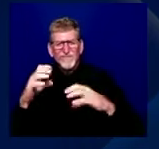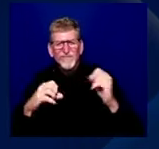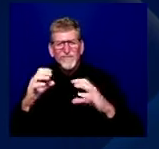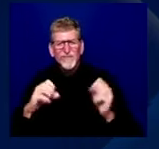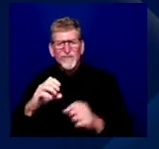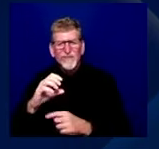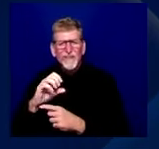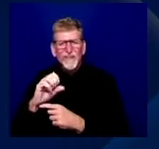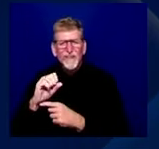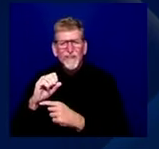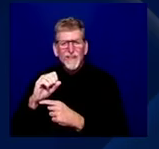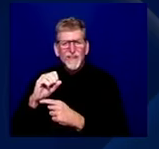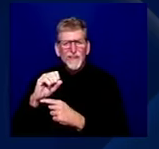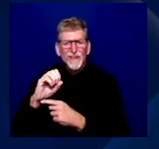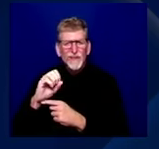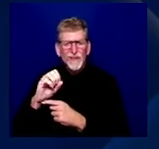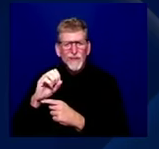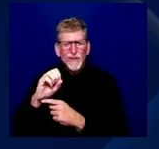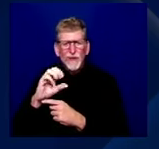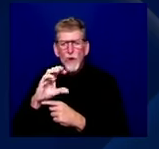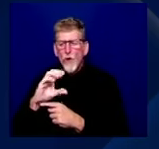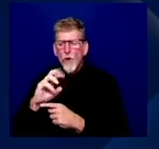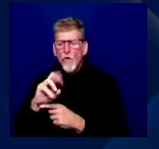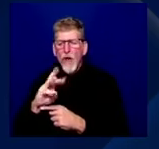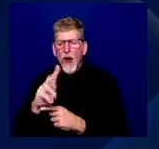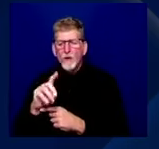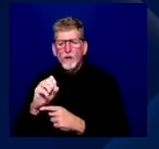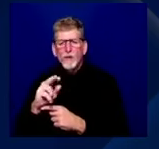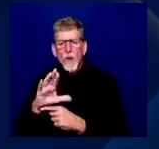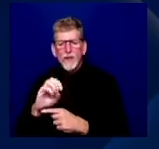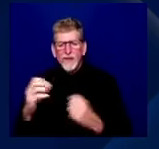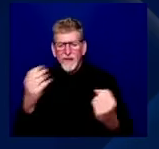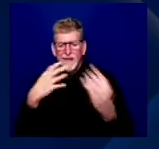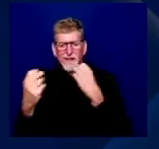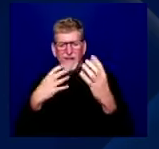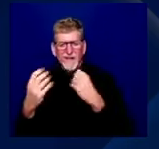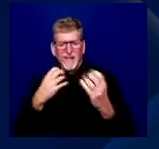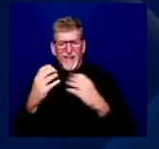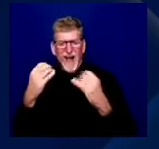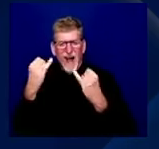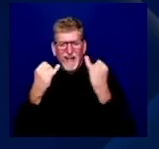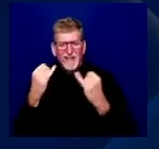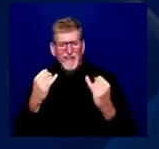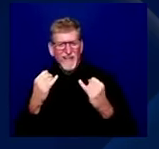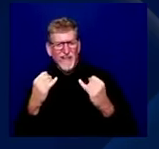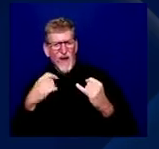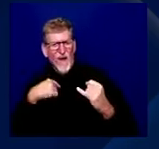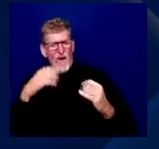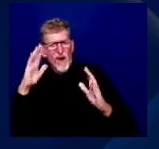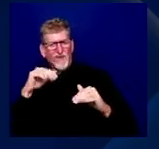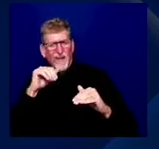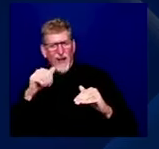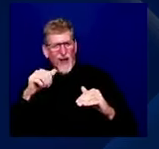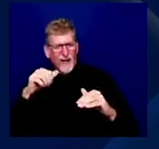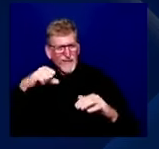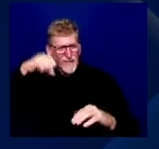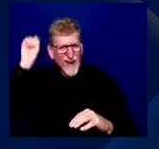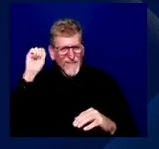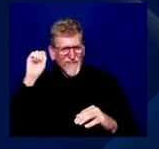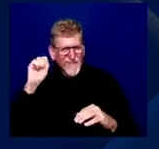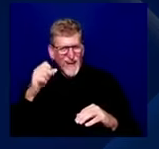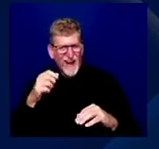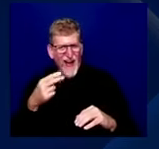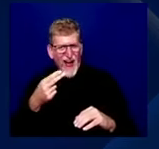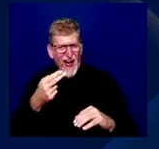I always go, hope there's not a hazing ritual here where I get my head straight. Charles and I are going to come on and do an AMA on, uh, grooming